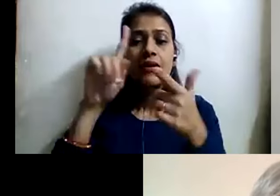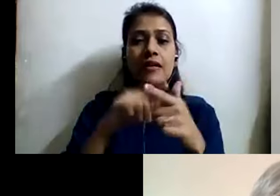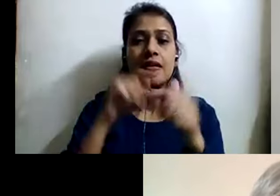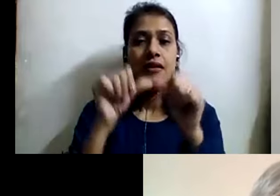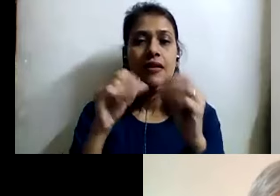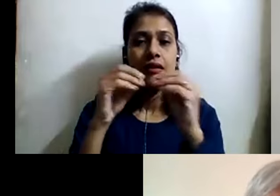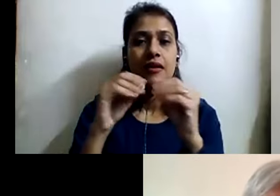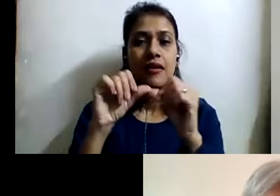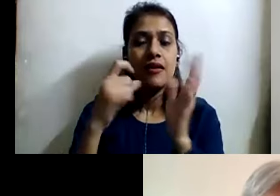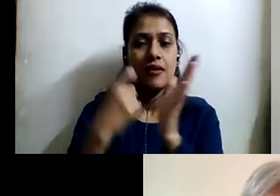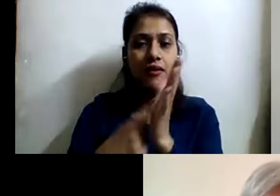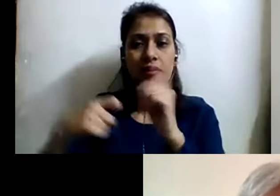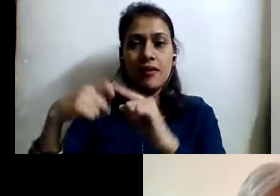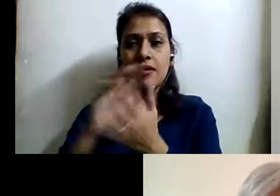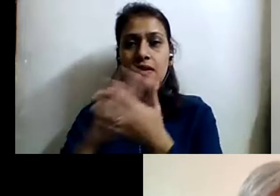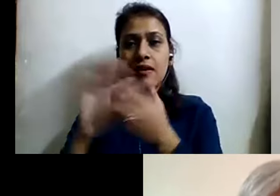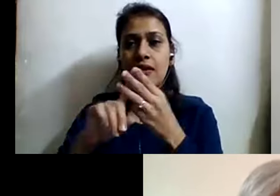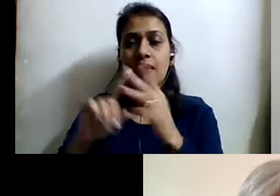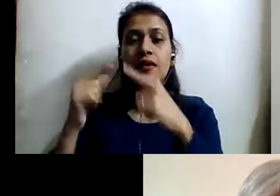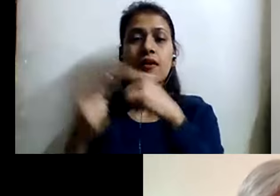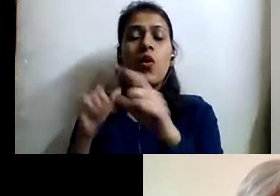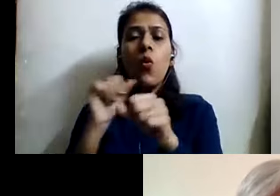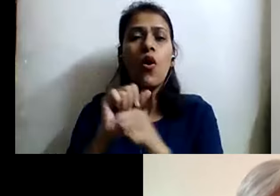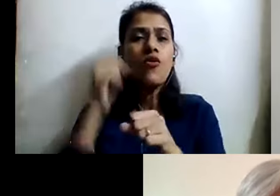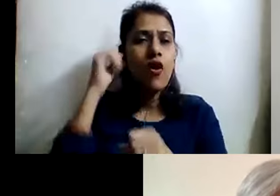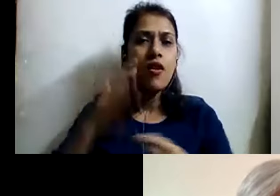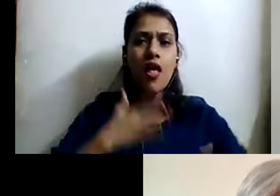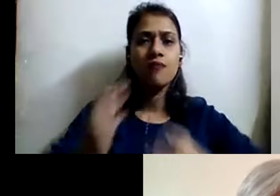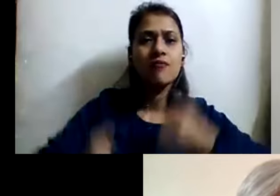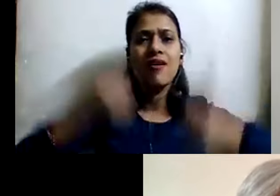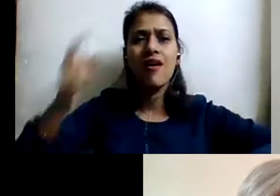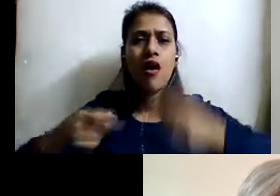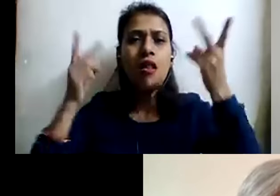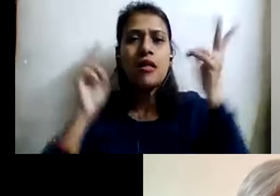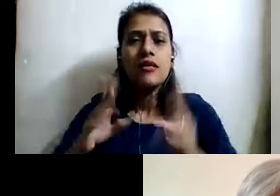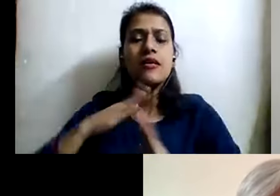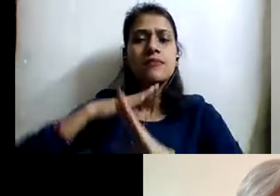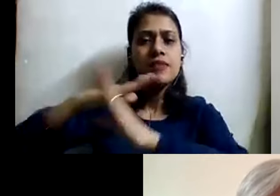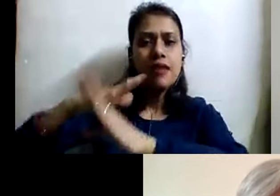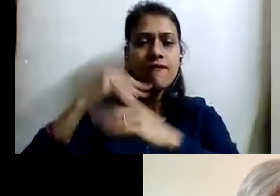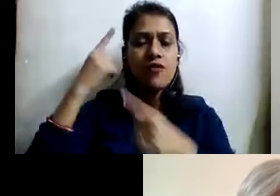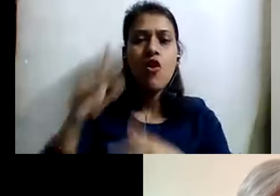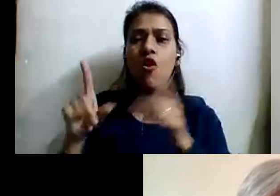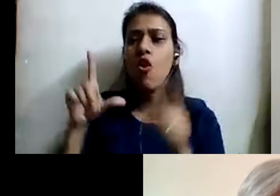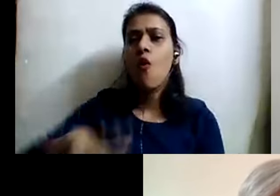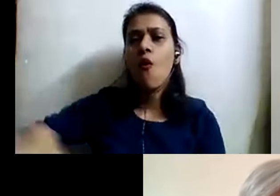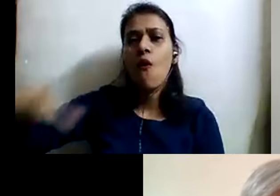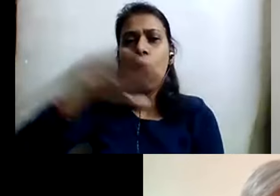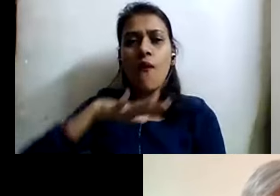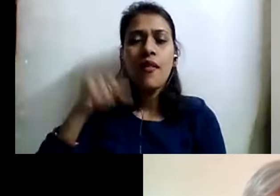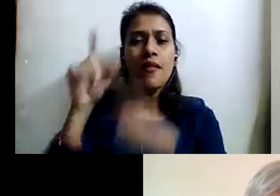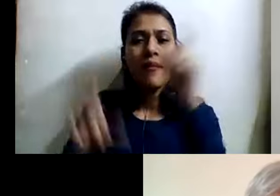forest restoration and conservation with generation of local livelihoods and ecosystem